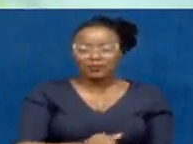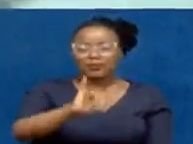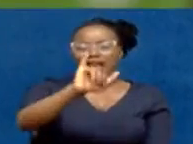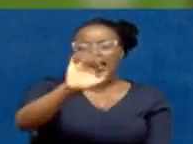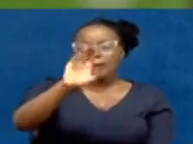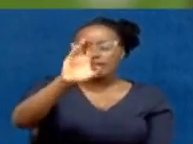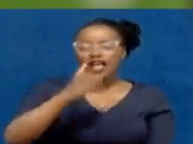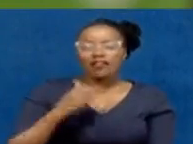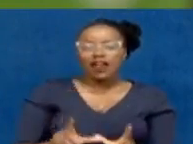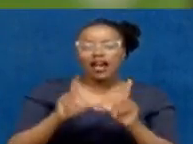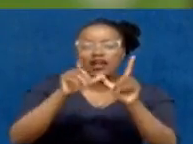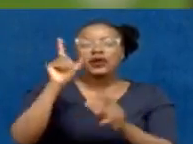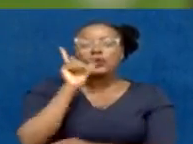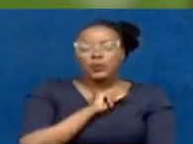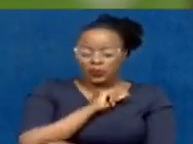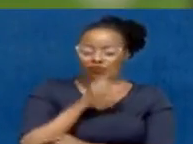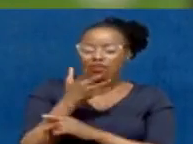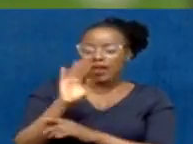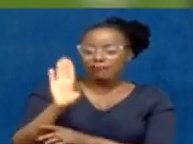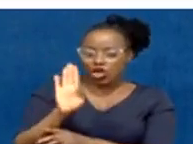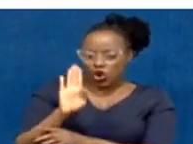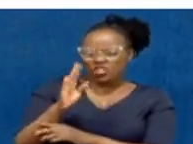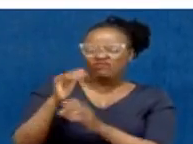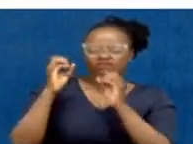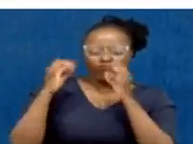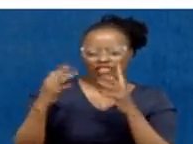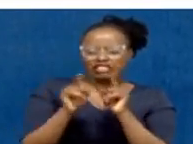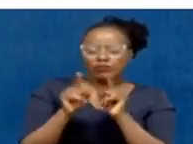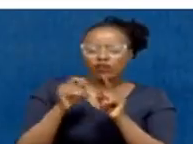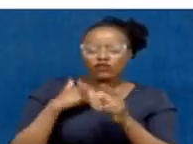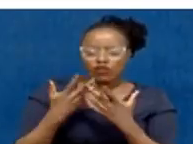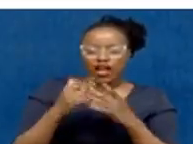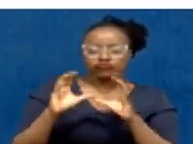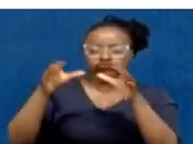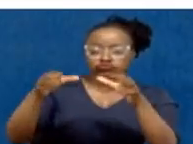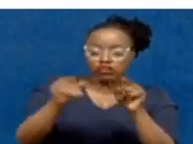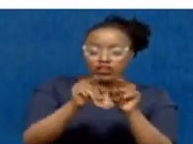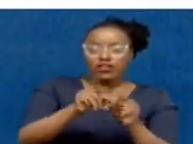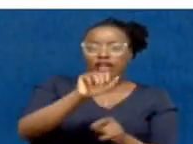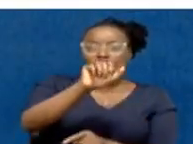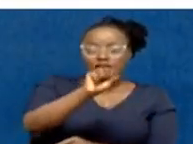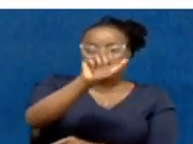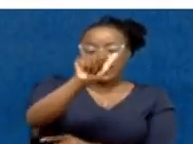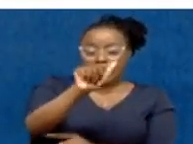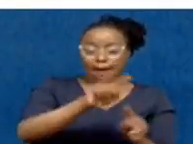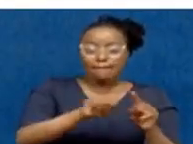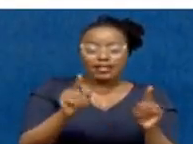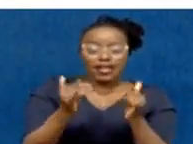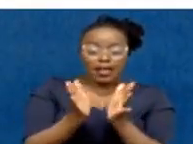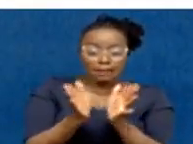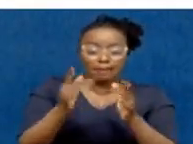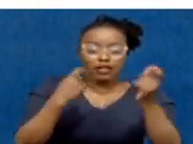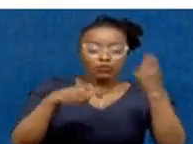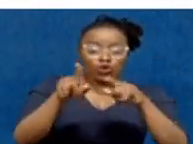IBC had awarded the multi-billion shillings three-year contract to a Greek firm, Inform Lycos SA. But the Public